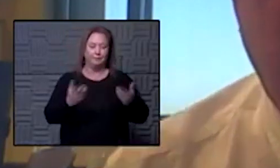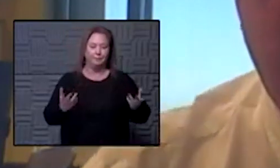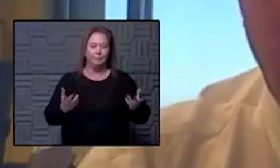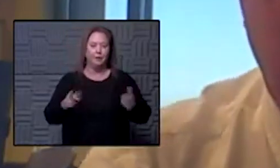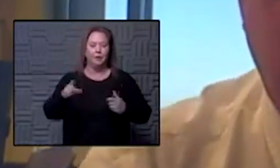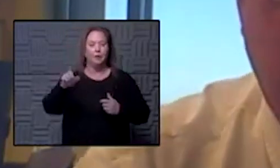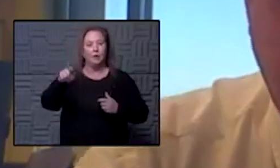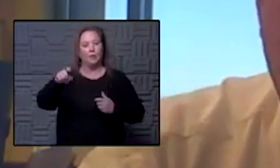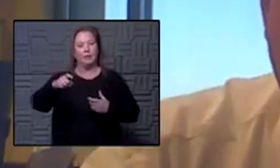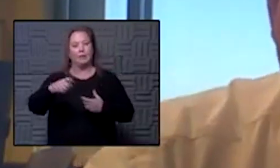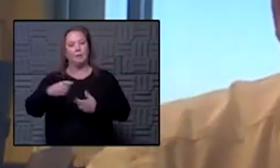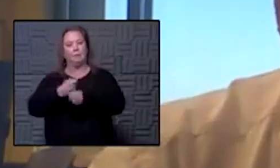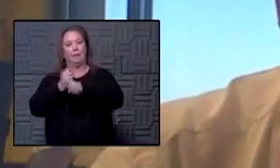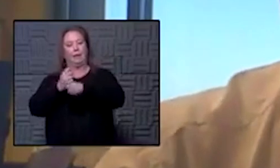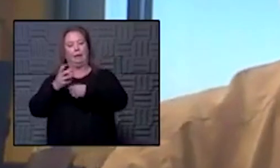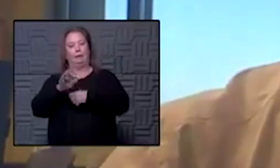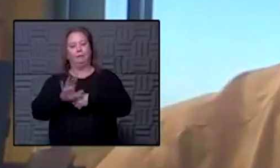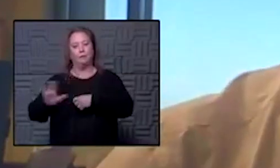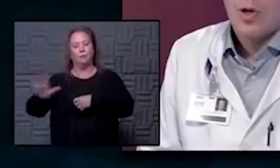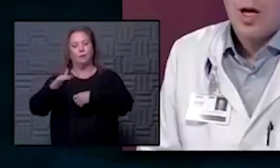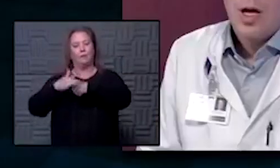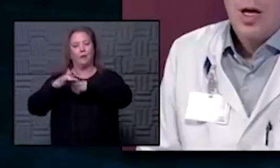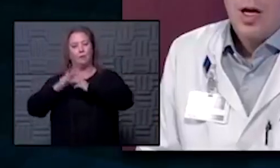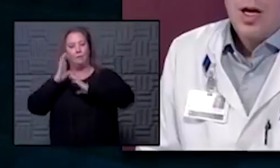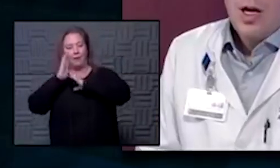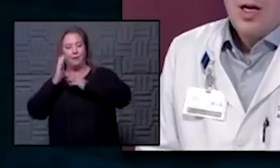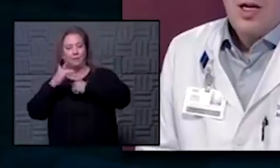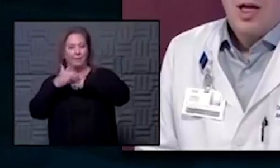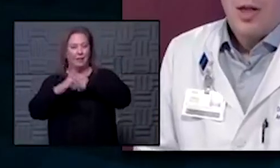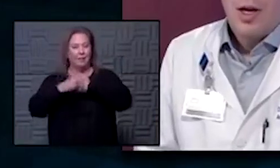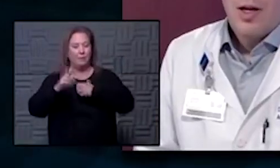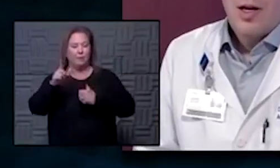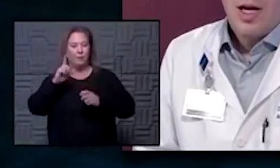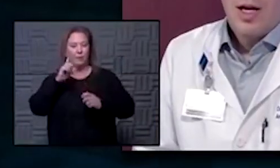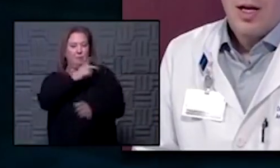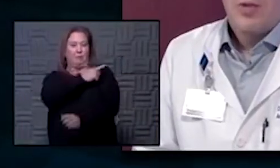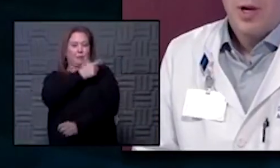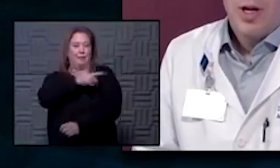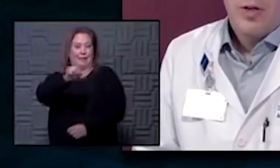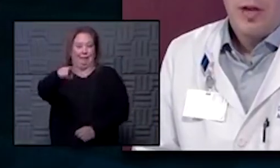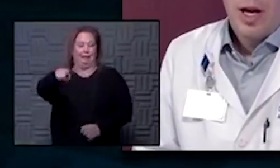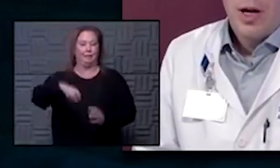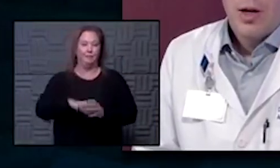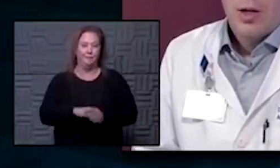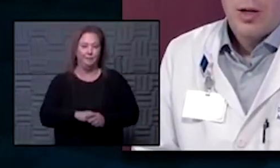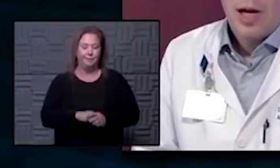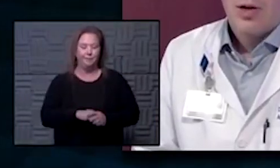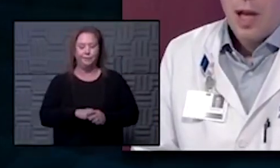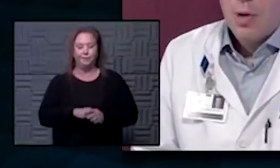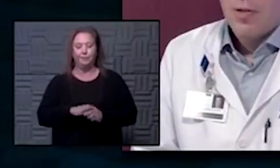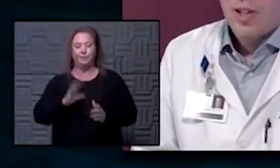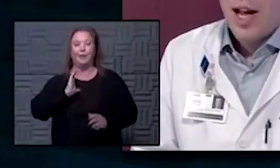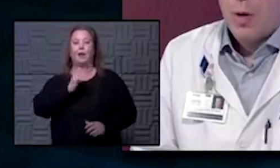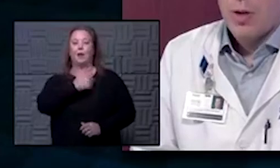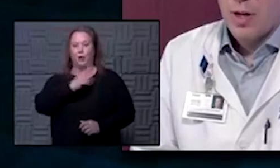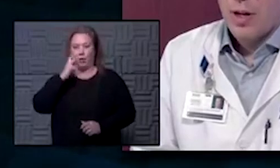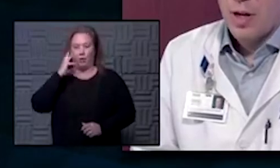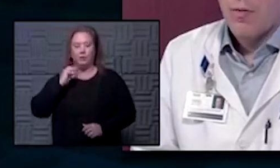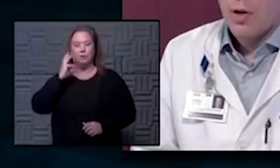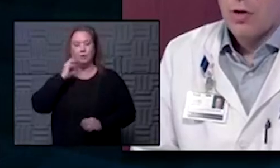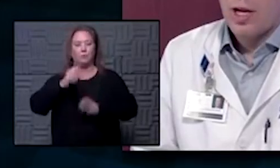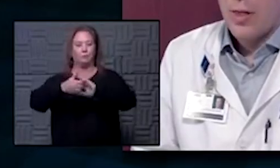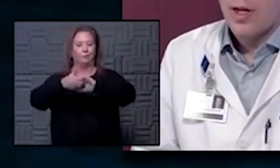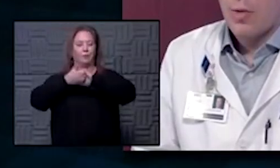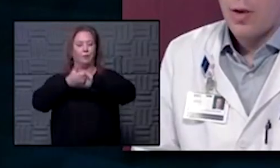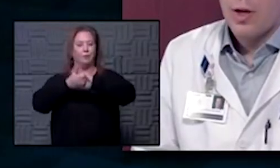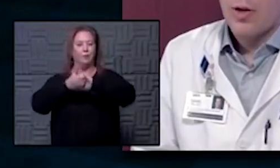unencumber the balance in the tertiary care facilities yeah the uh experience that our care collaborative has had with a